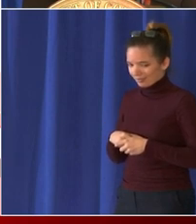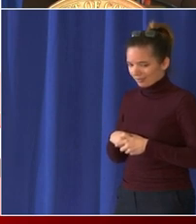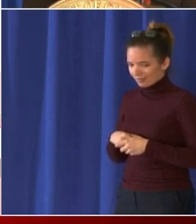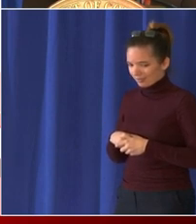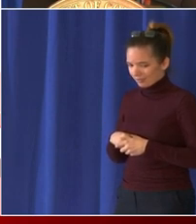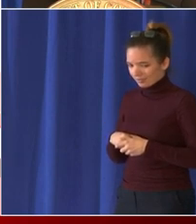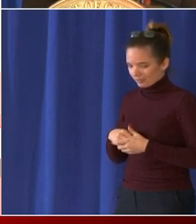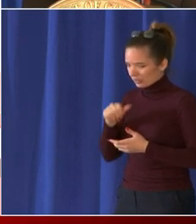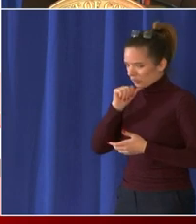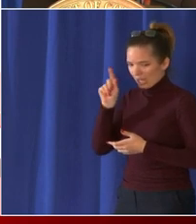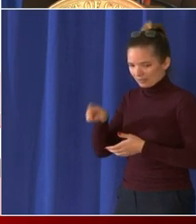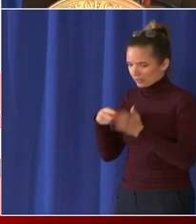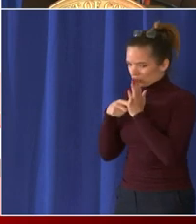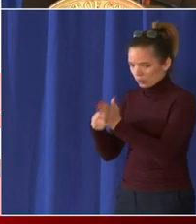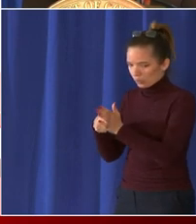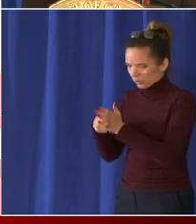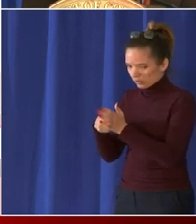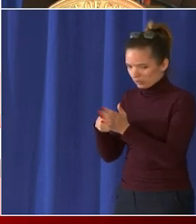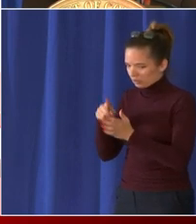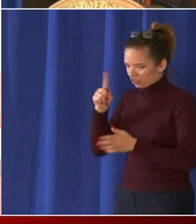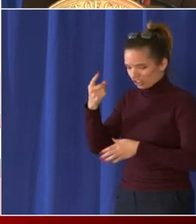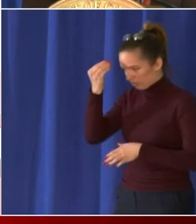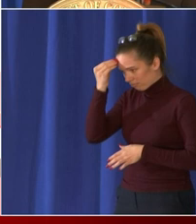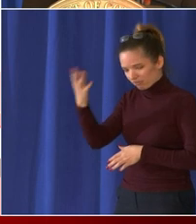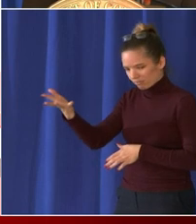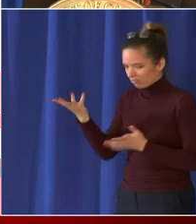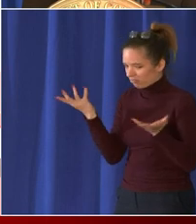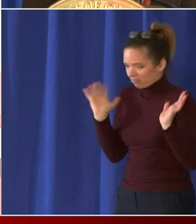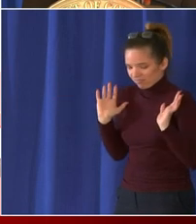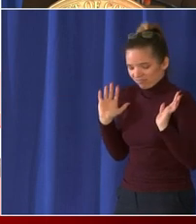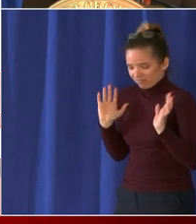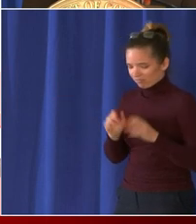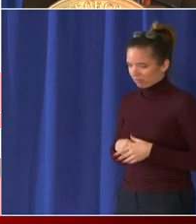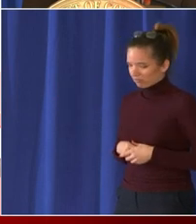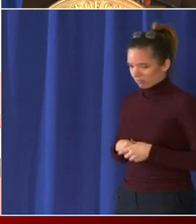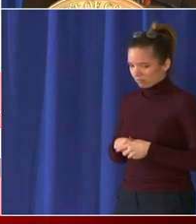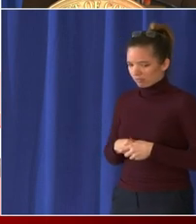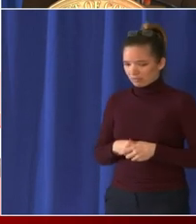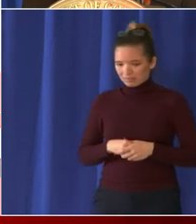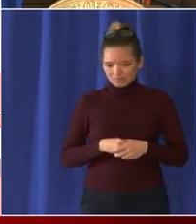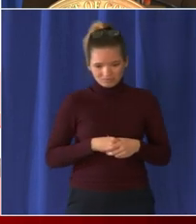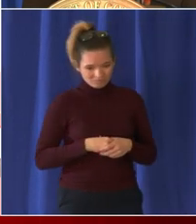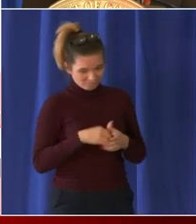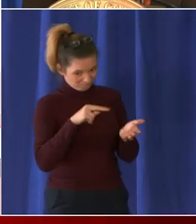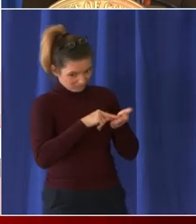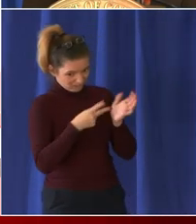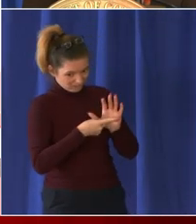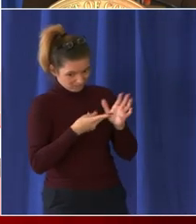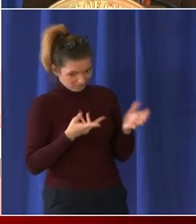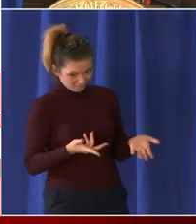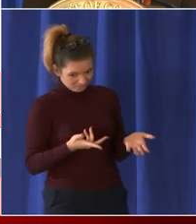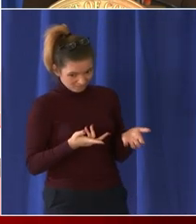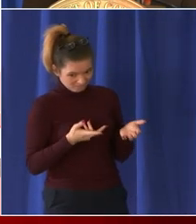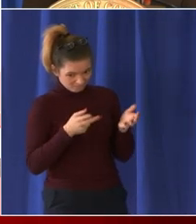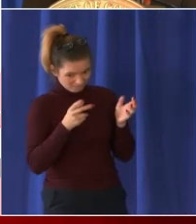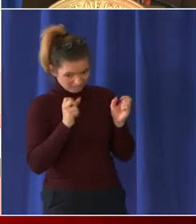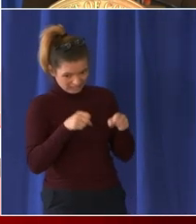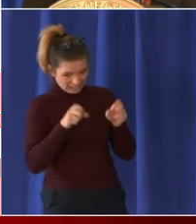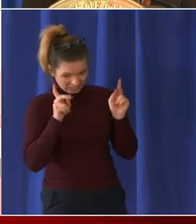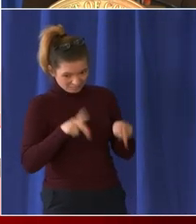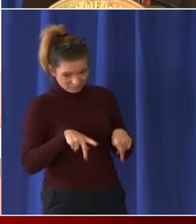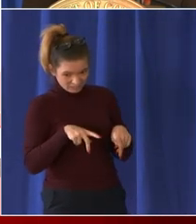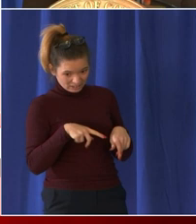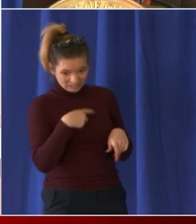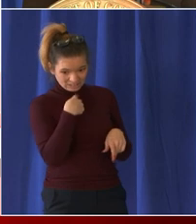so someone could yes basically self self a test that they have an exemption yes okay and